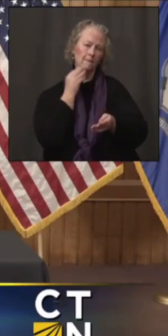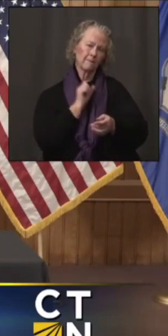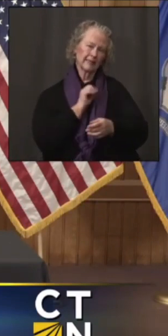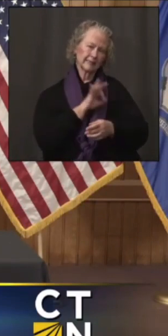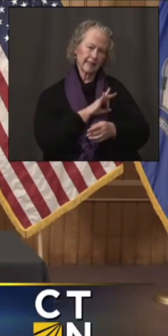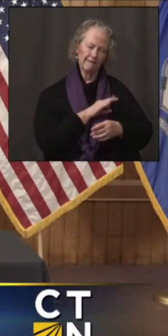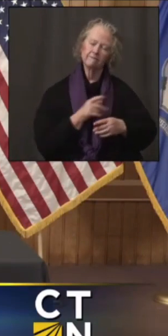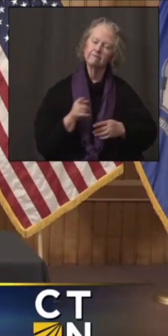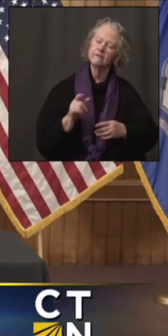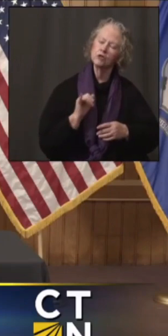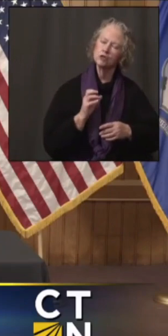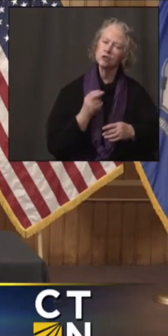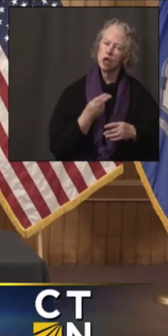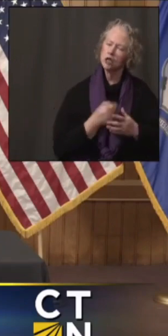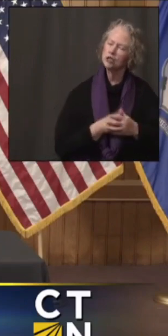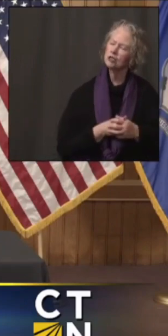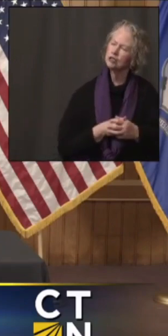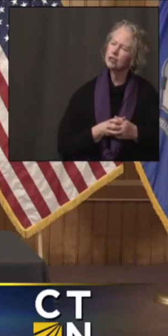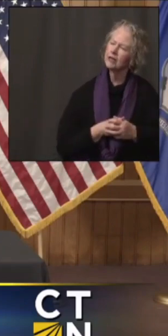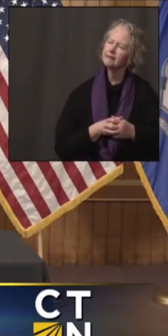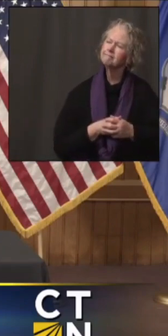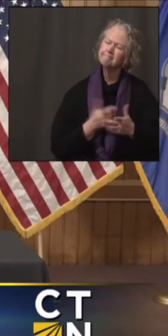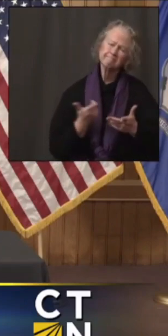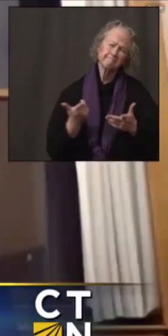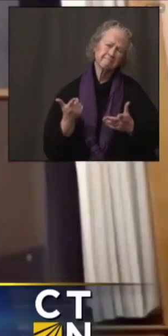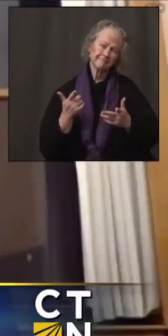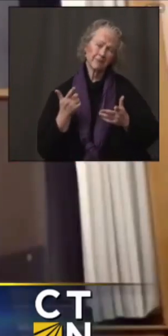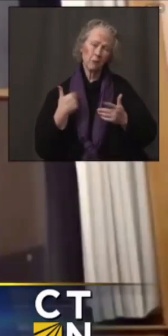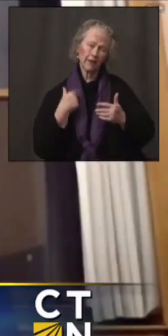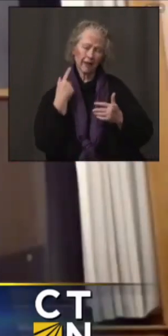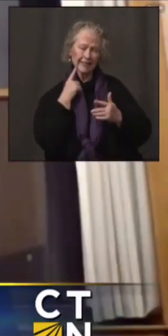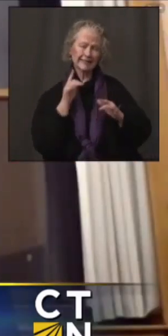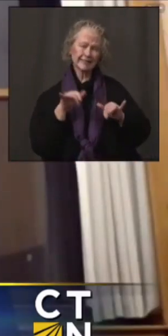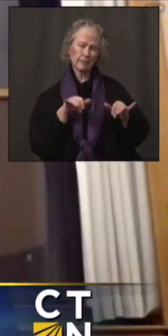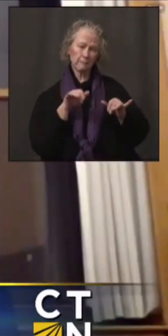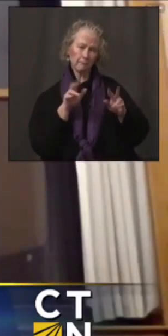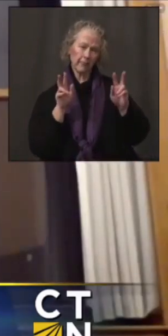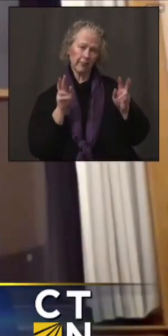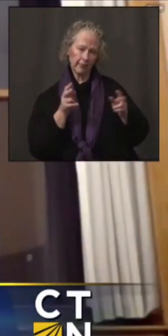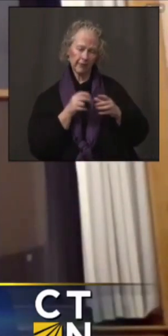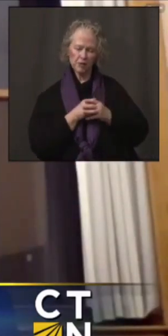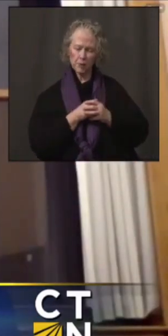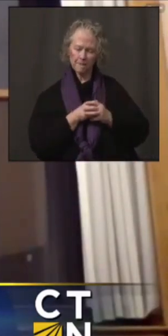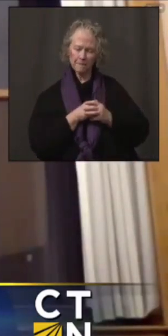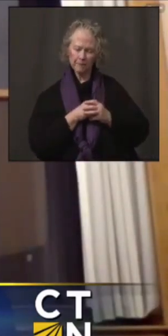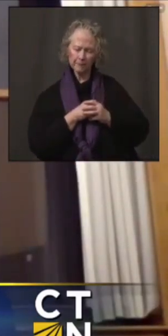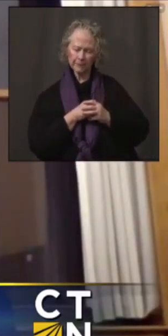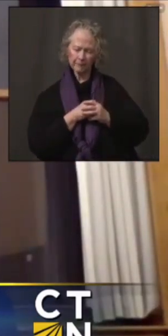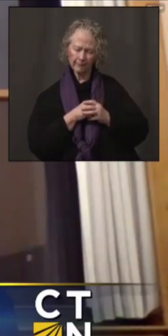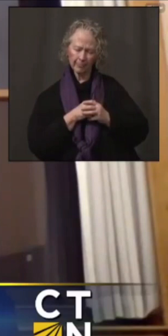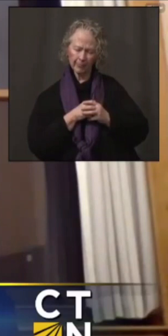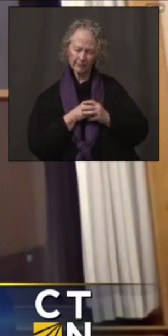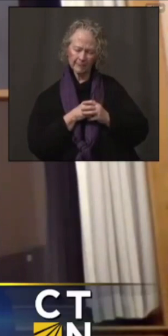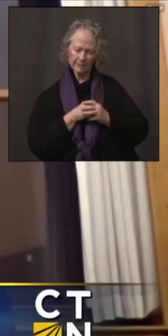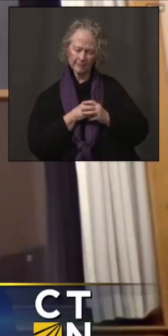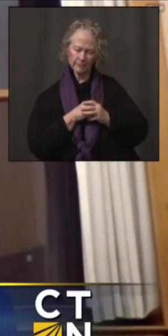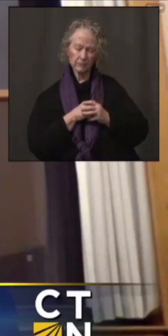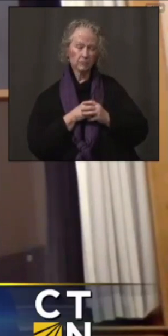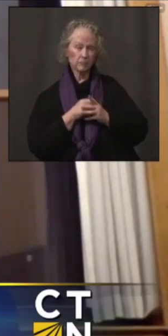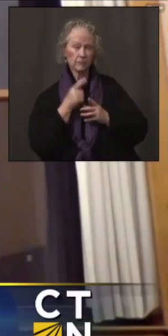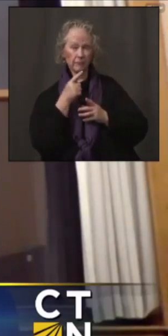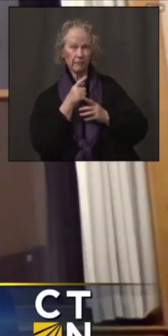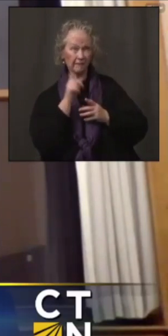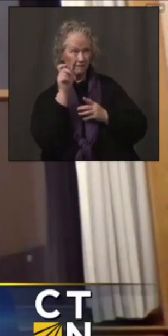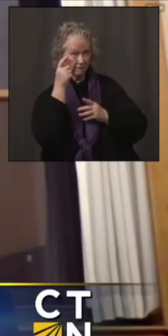Sure. Well, I think a couple of themes we've heard, um, is one, as we discussed before under the federal agreement that